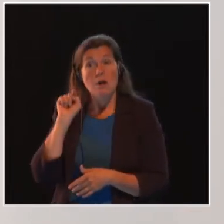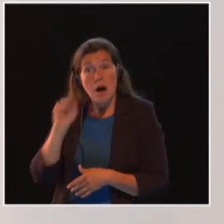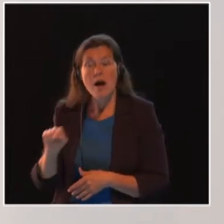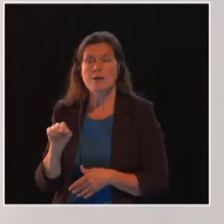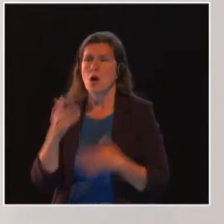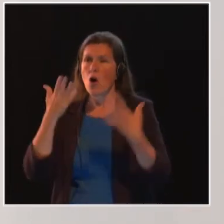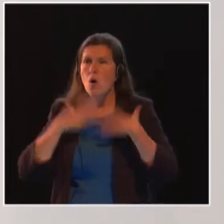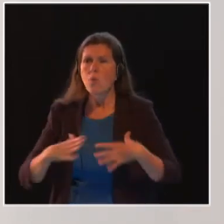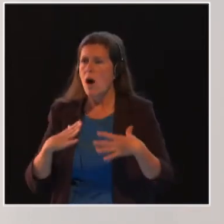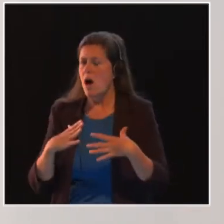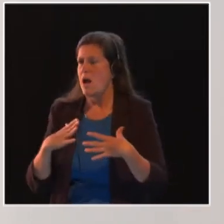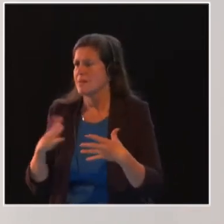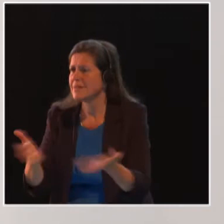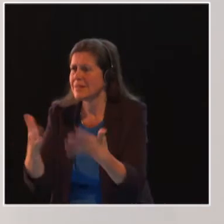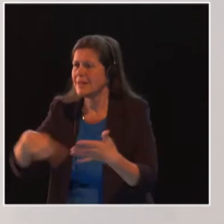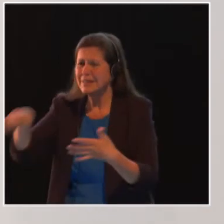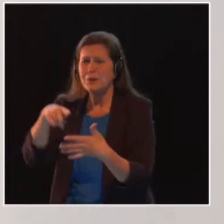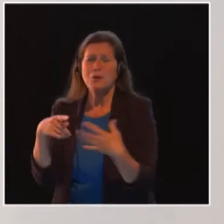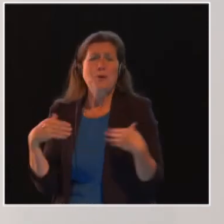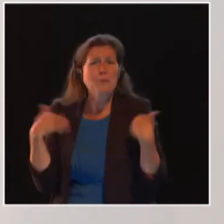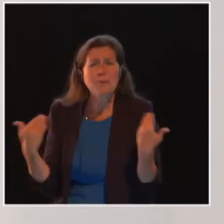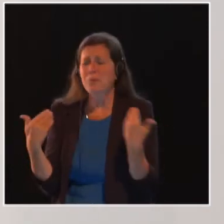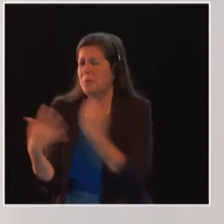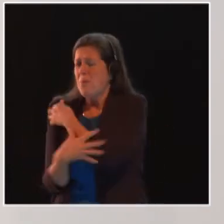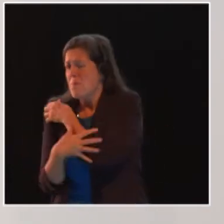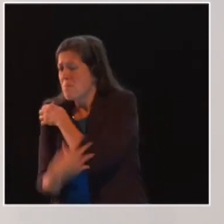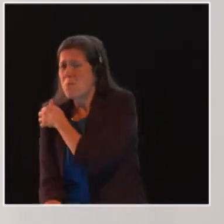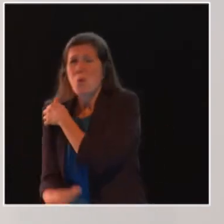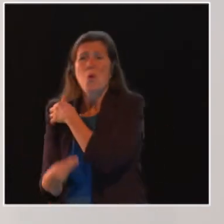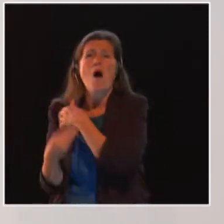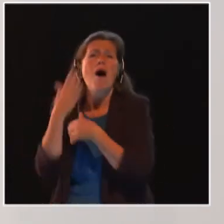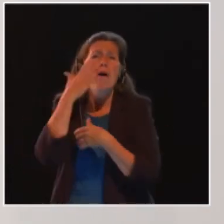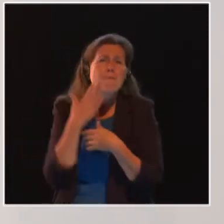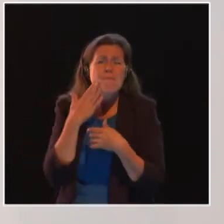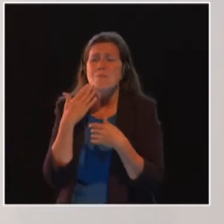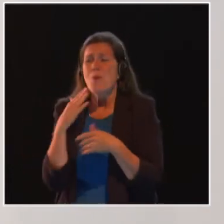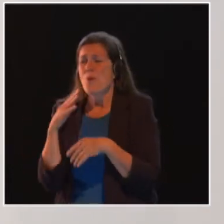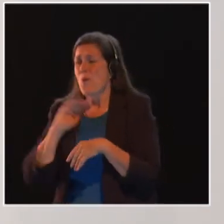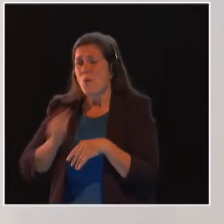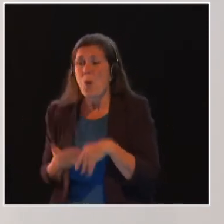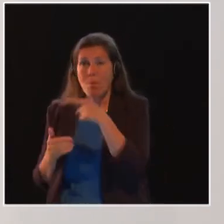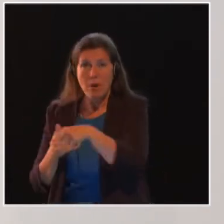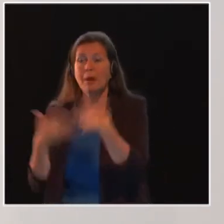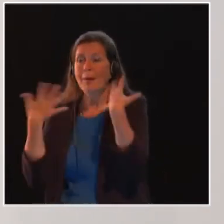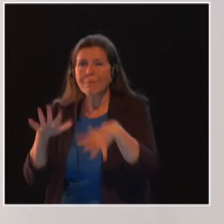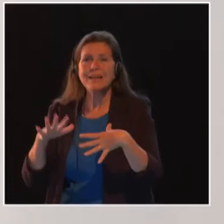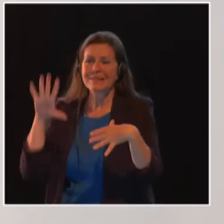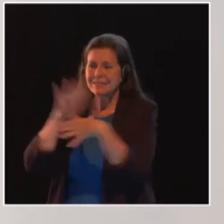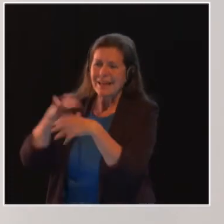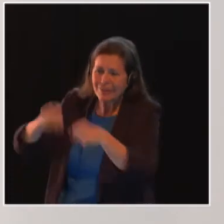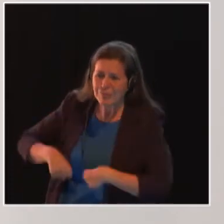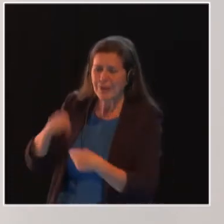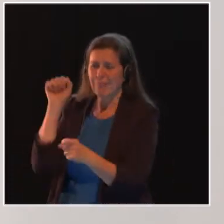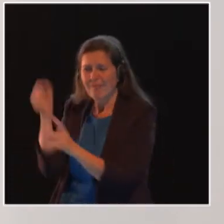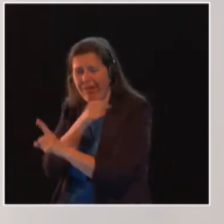voice to young, impoverished, largely women of color, survivors of sexual violence, and to give